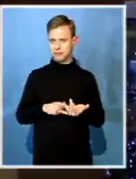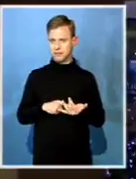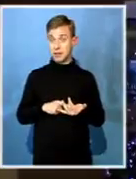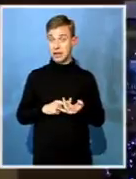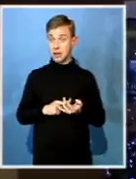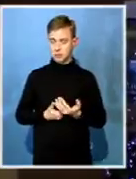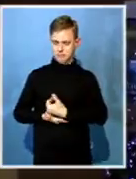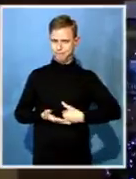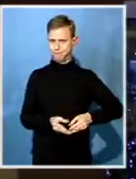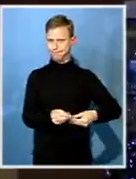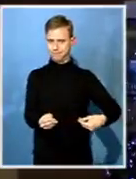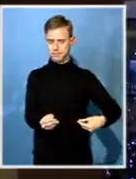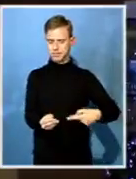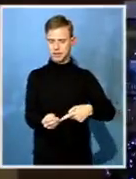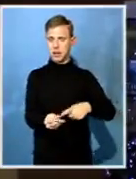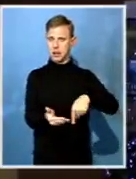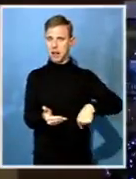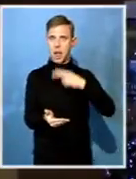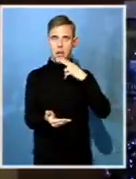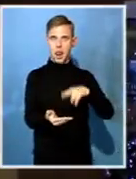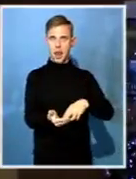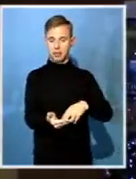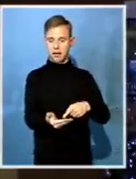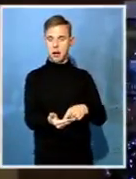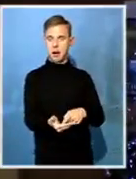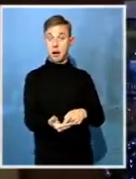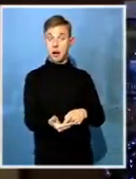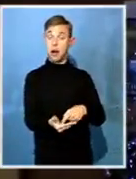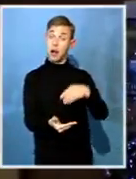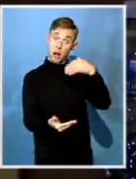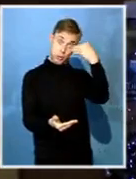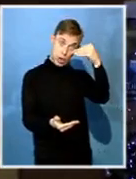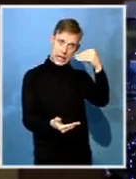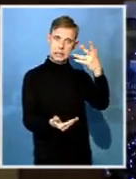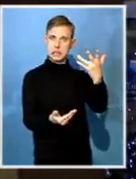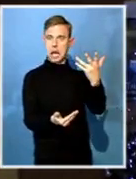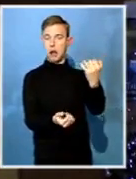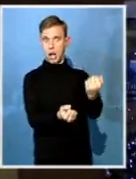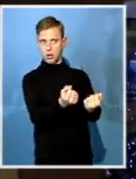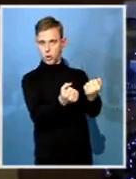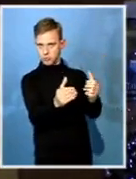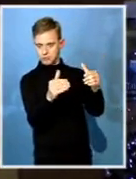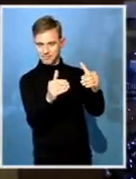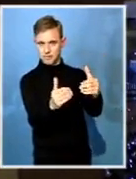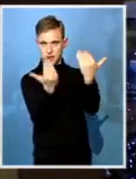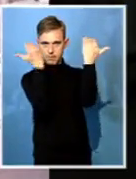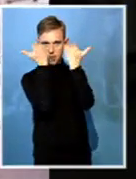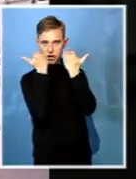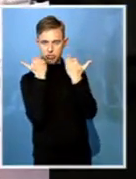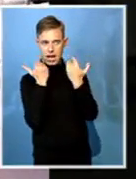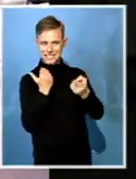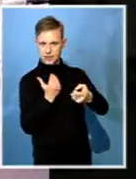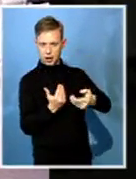has become available because it was secretly handed to the magistrate.